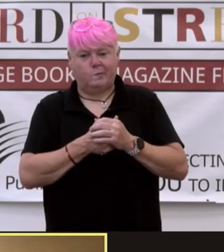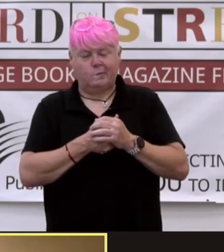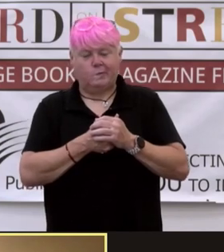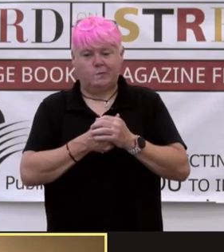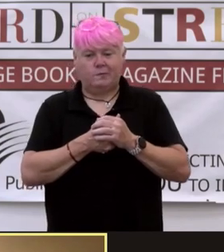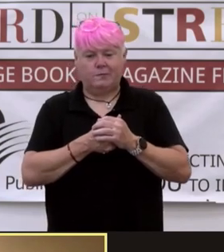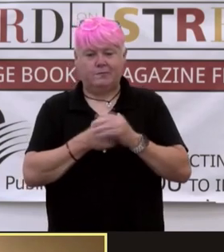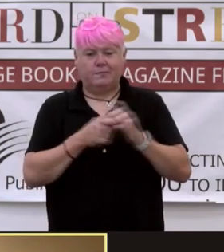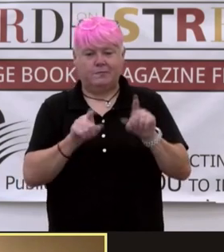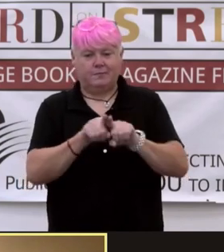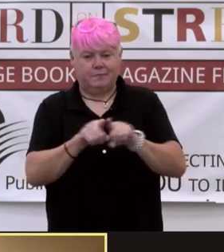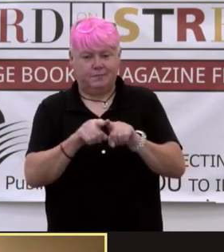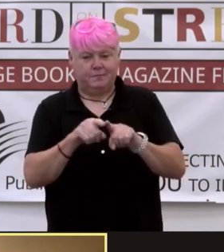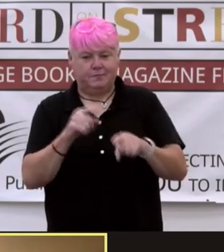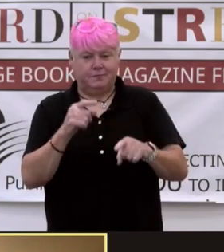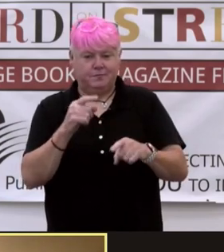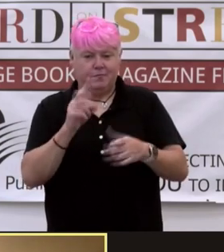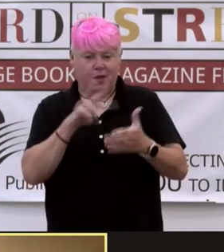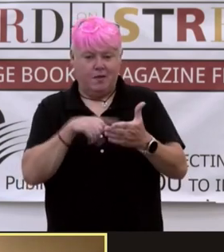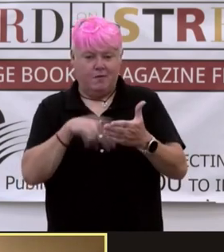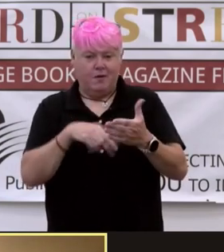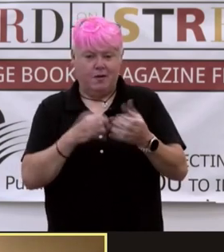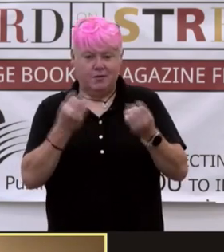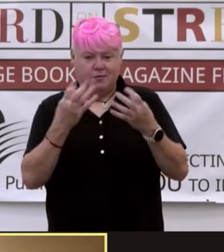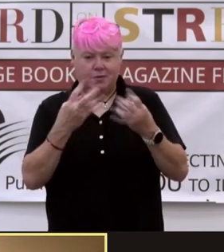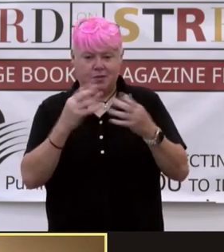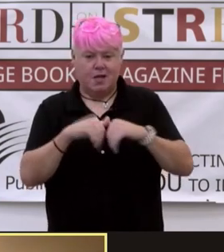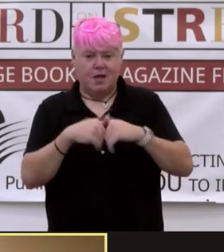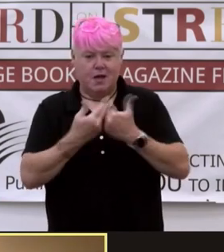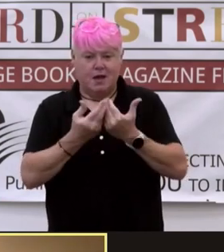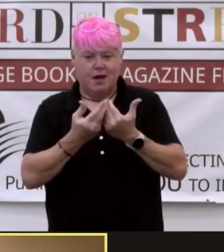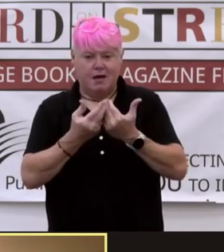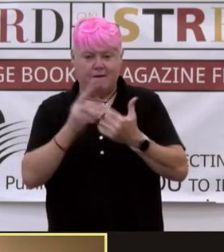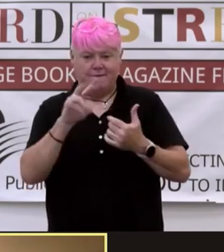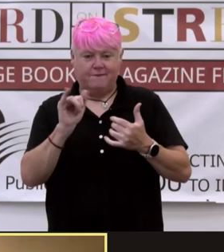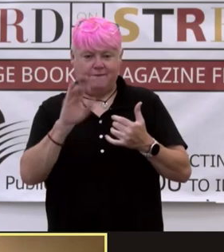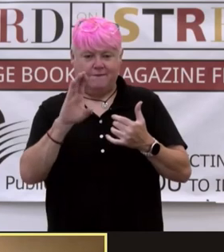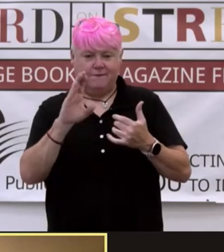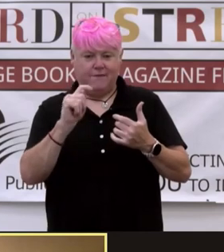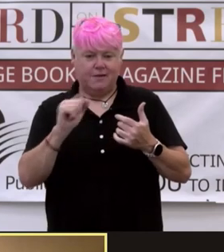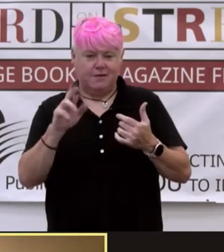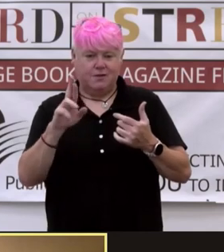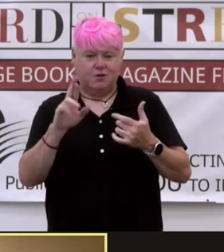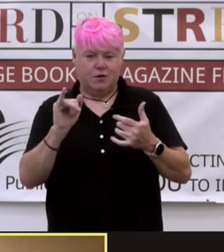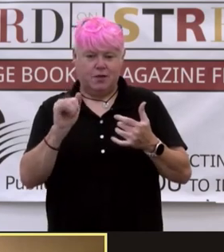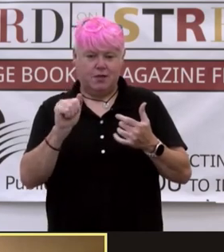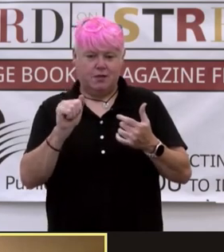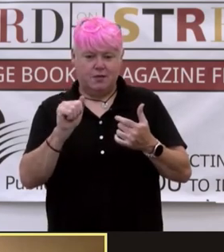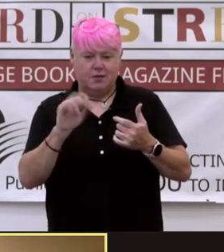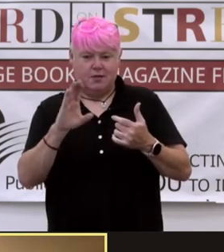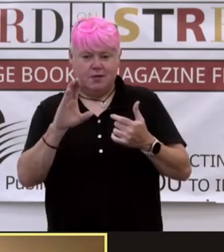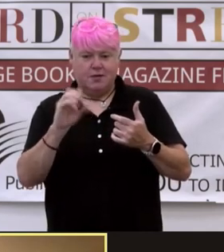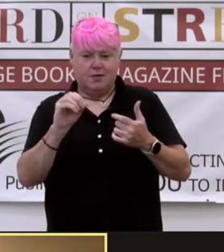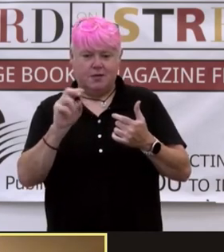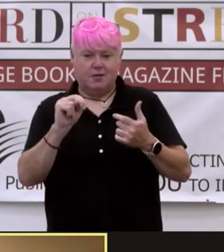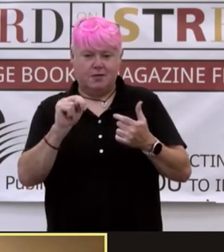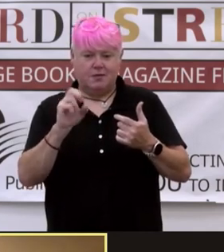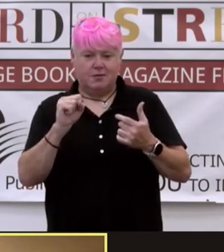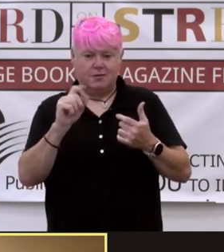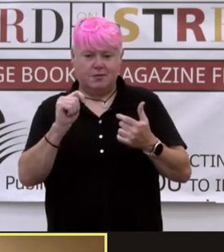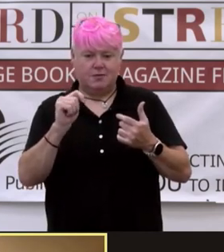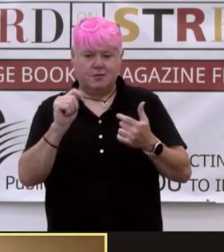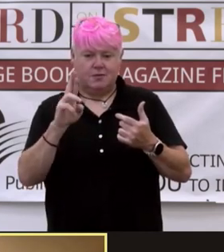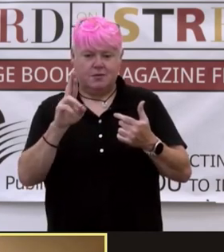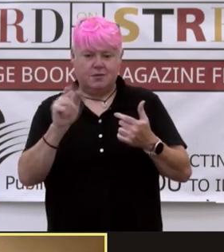I recently read too much how Victorian constraints, this is hilarious, how Victorian constraints still bind women today.